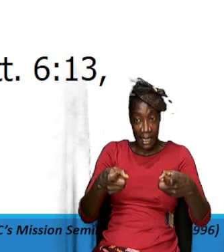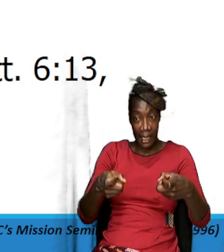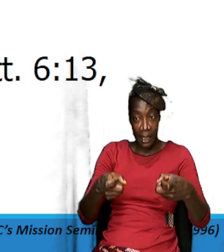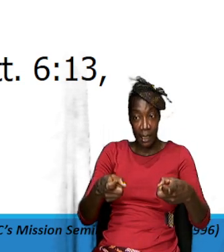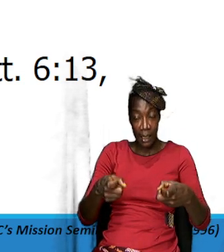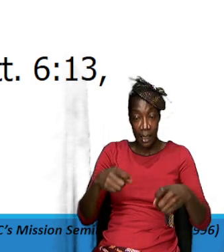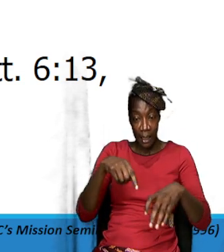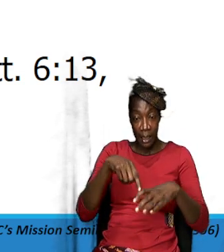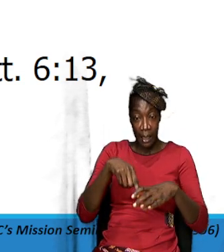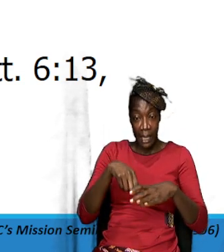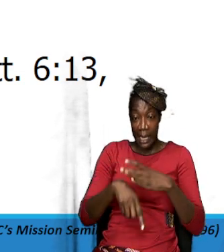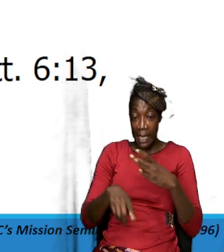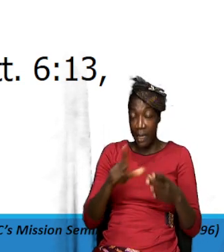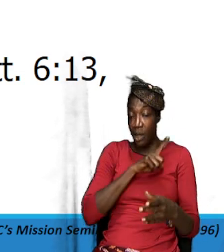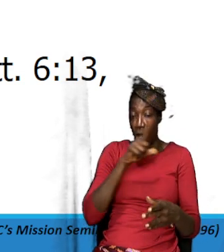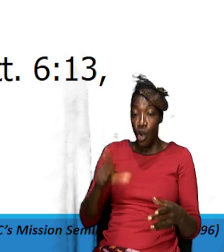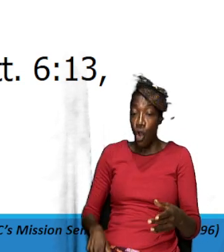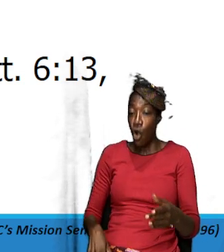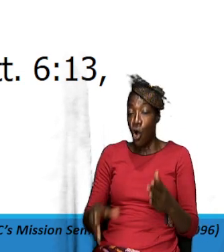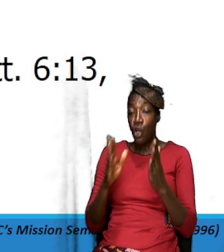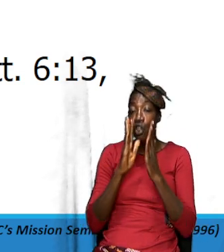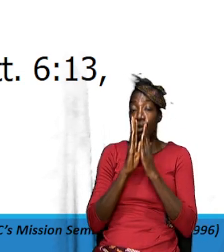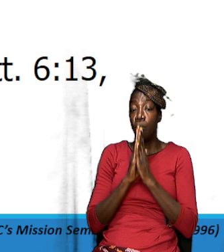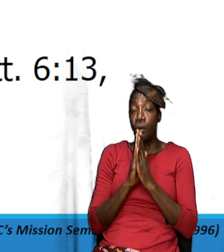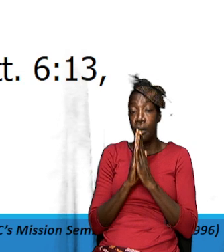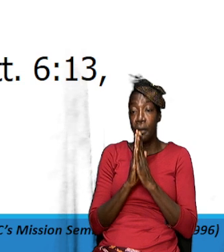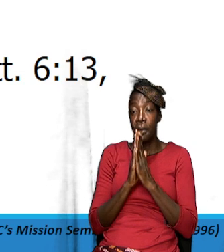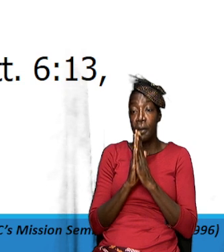Lord's prayer a daily prayer that we should have